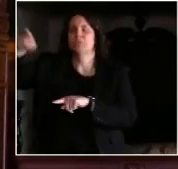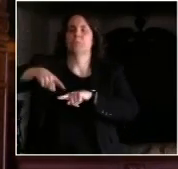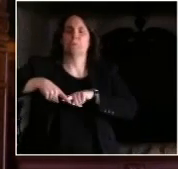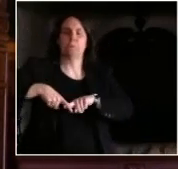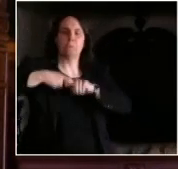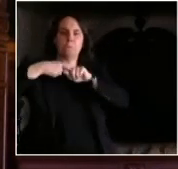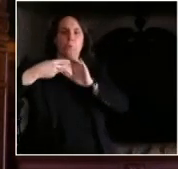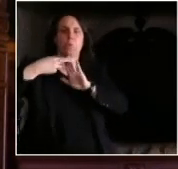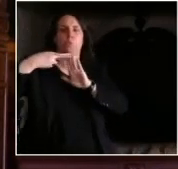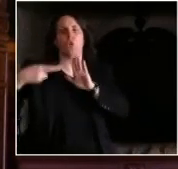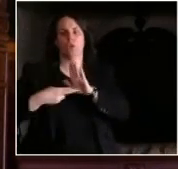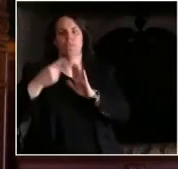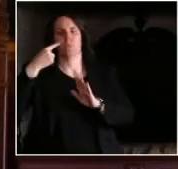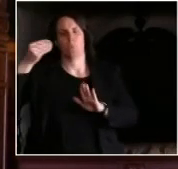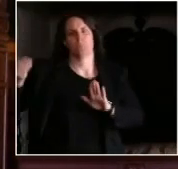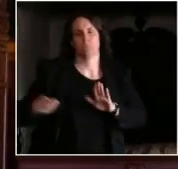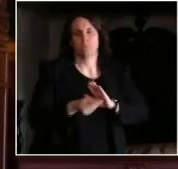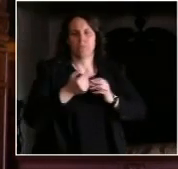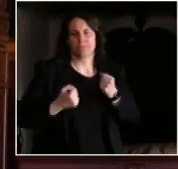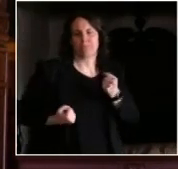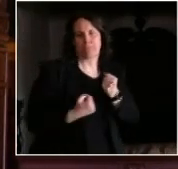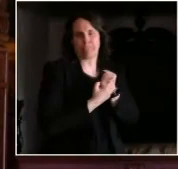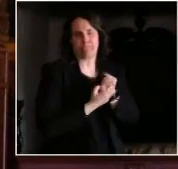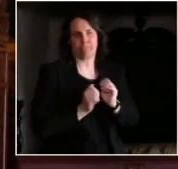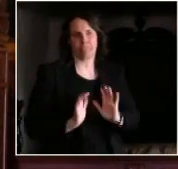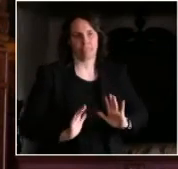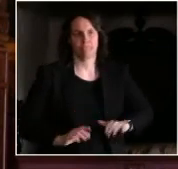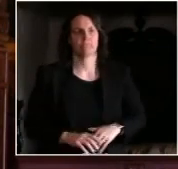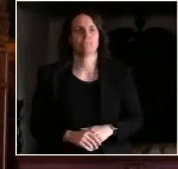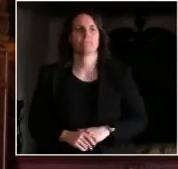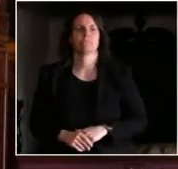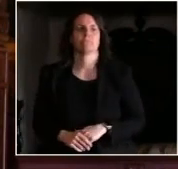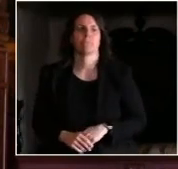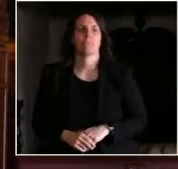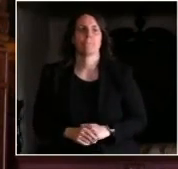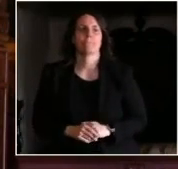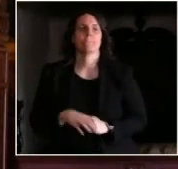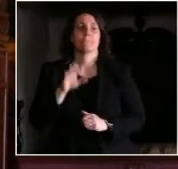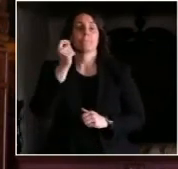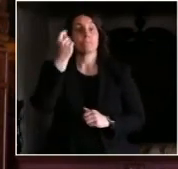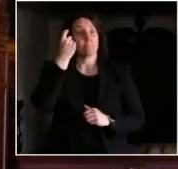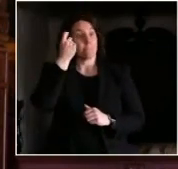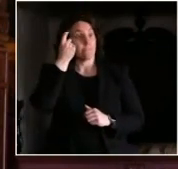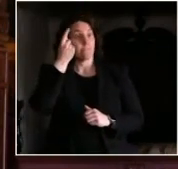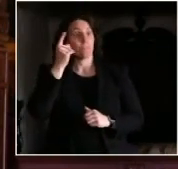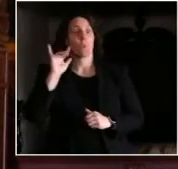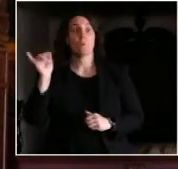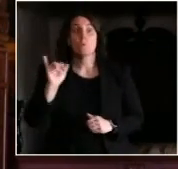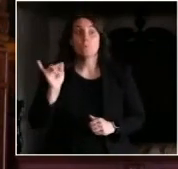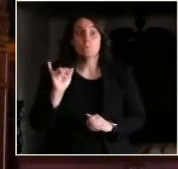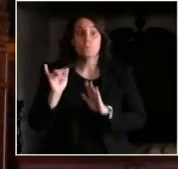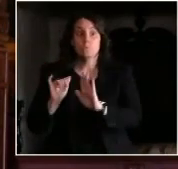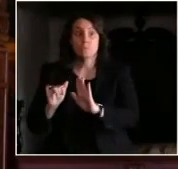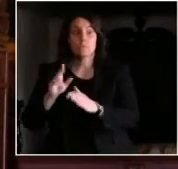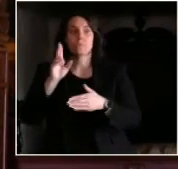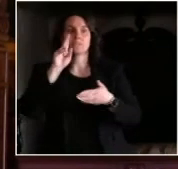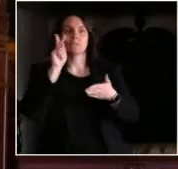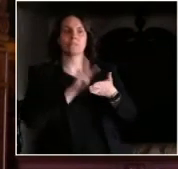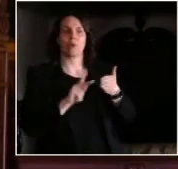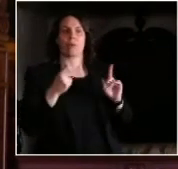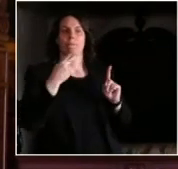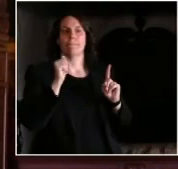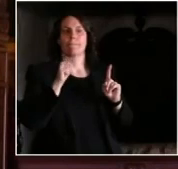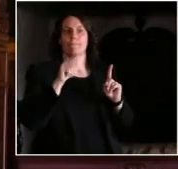DHS and Secretary Paul in particular have ongoing powers that are not dependent on a state of emergency. And those powers are always